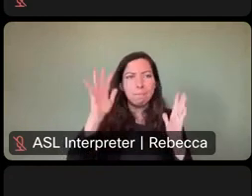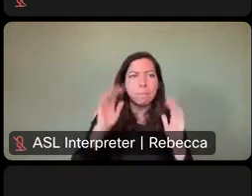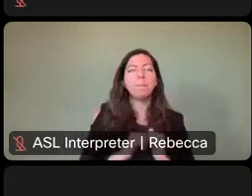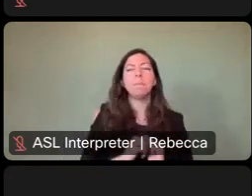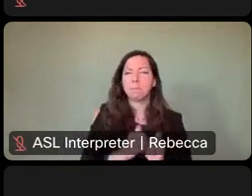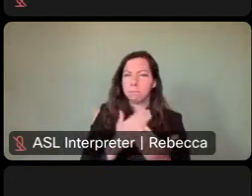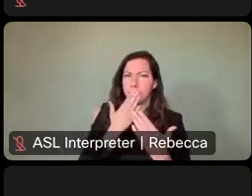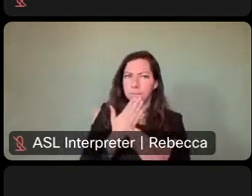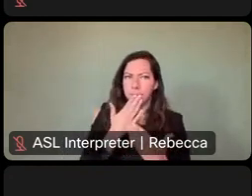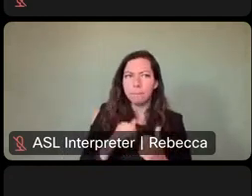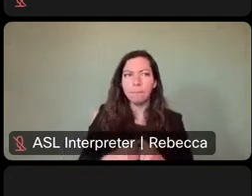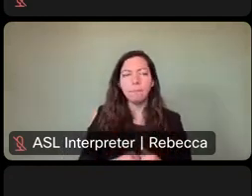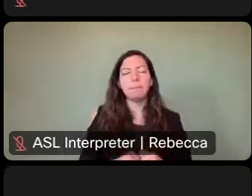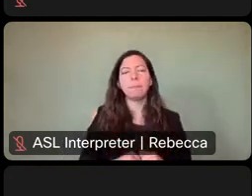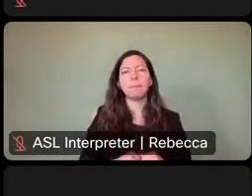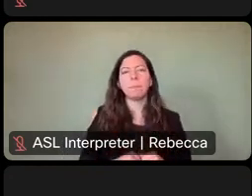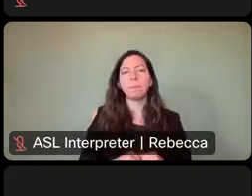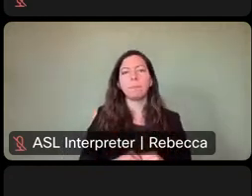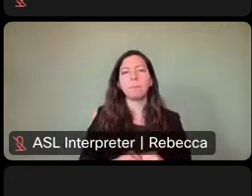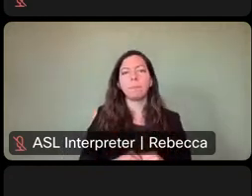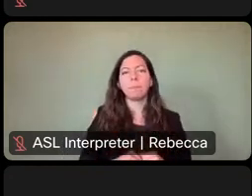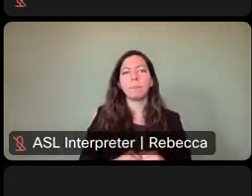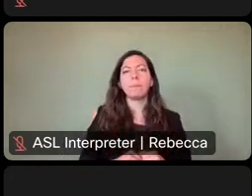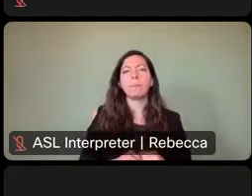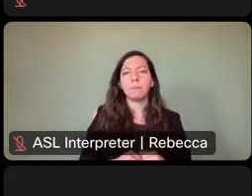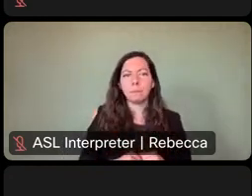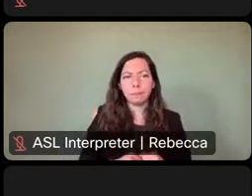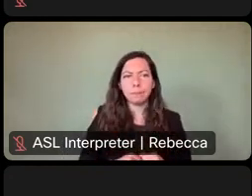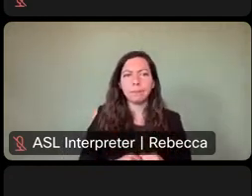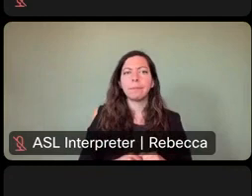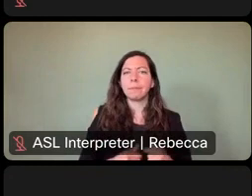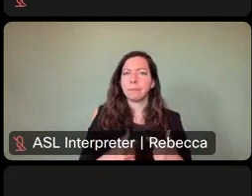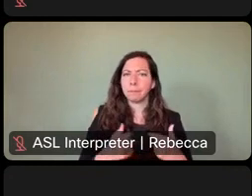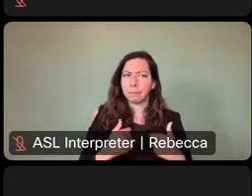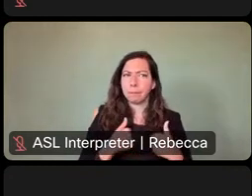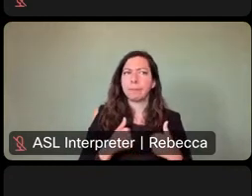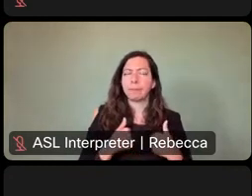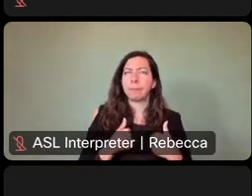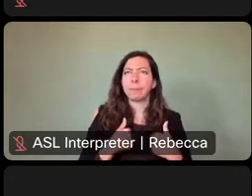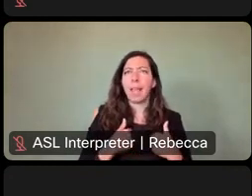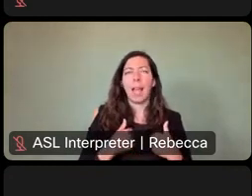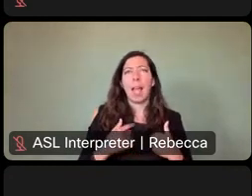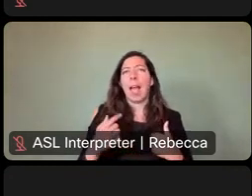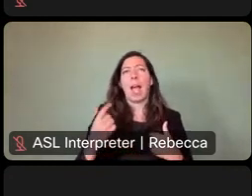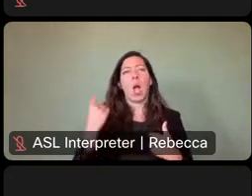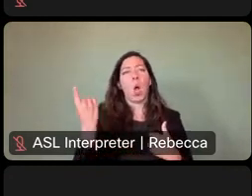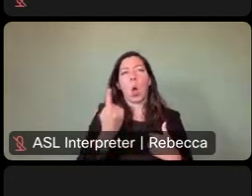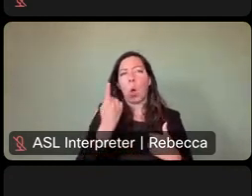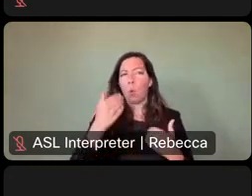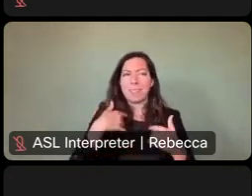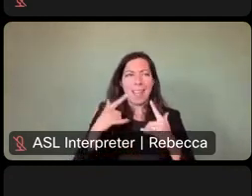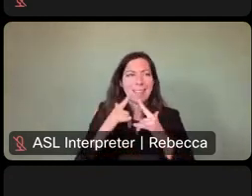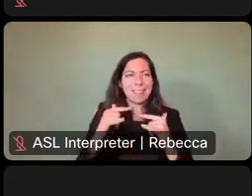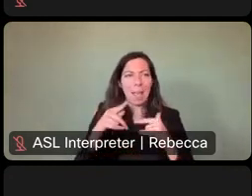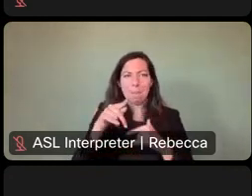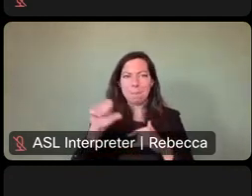to comment. Because I am coming at this from both sides. I've been a long time annual camping pass holder. I do spend a good